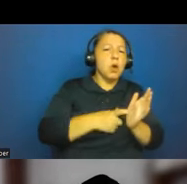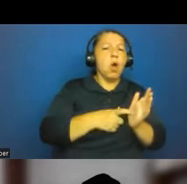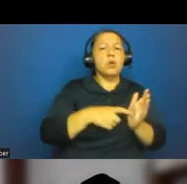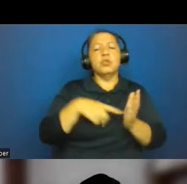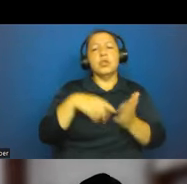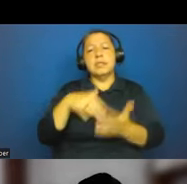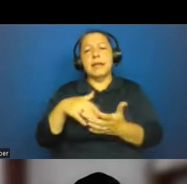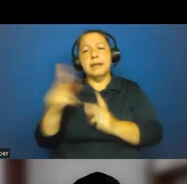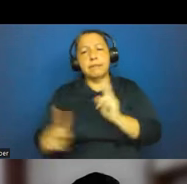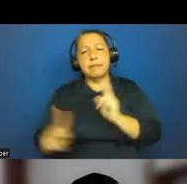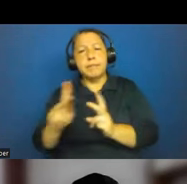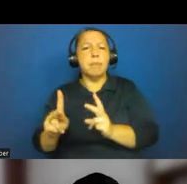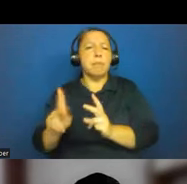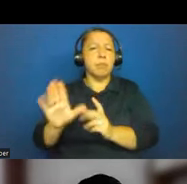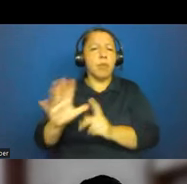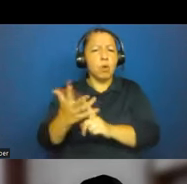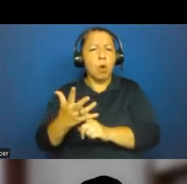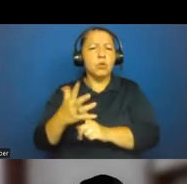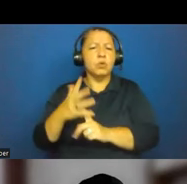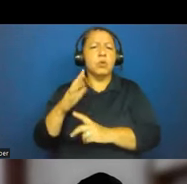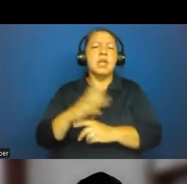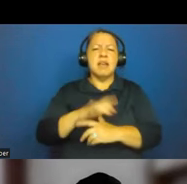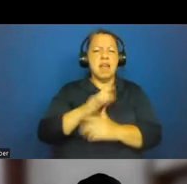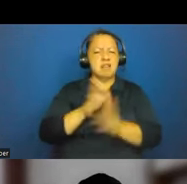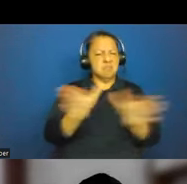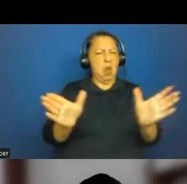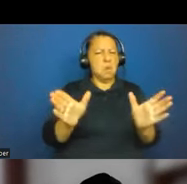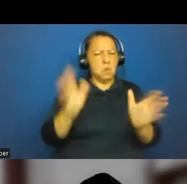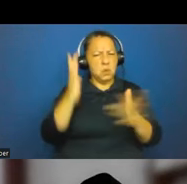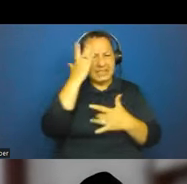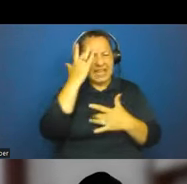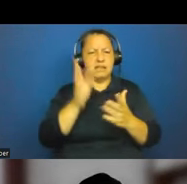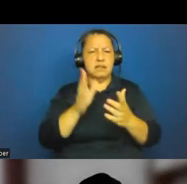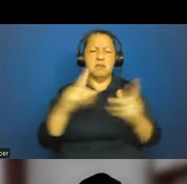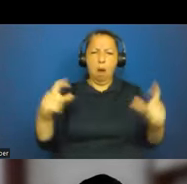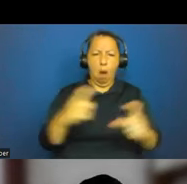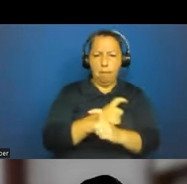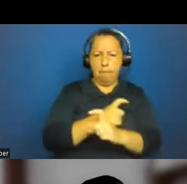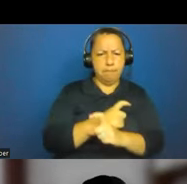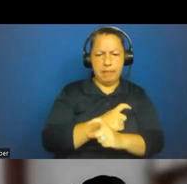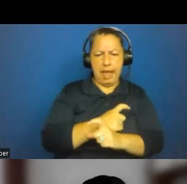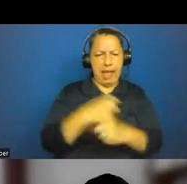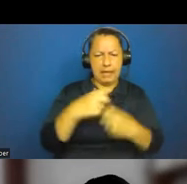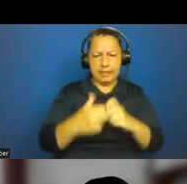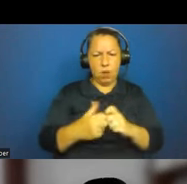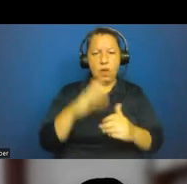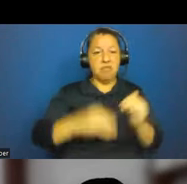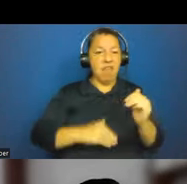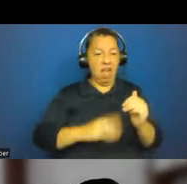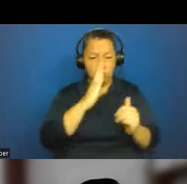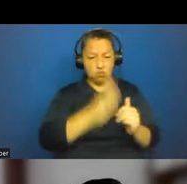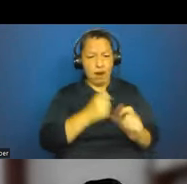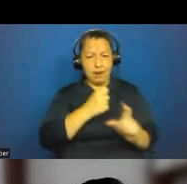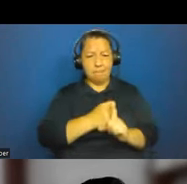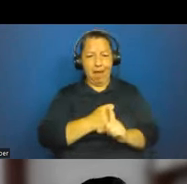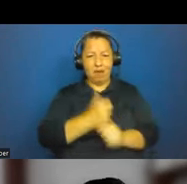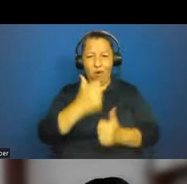shown us that disease is a much more complex thing, a much more complex topic than the direct impacts on the body. And I don't need to make that